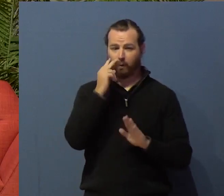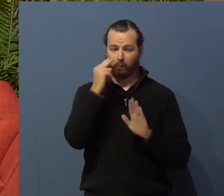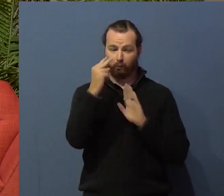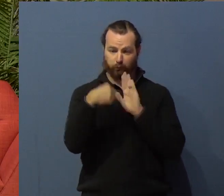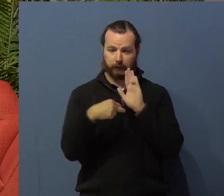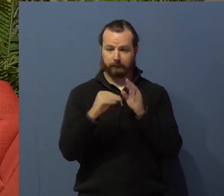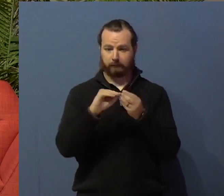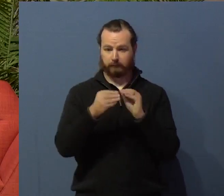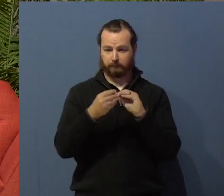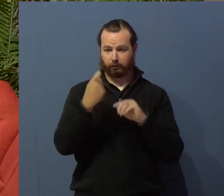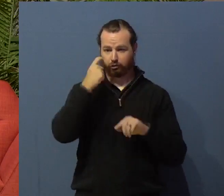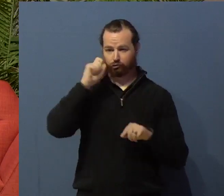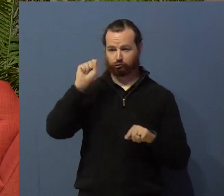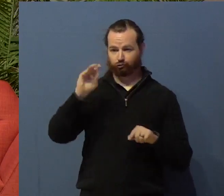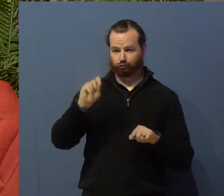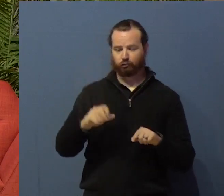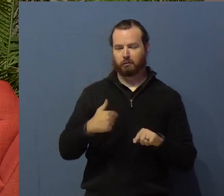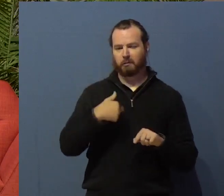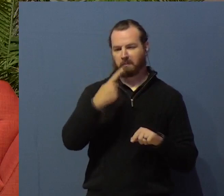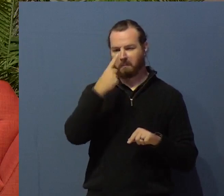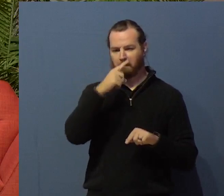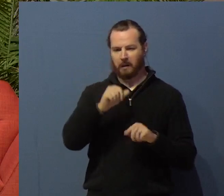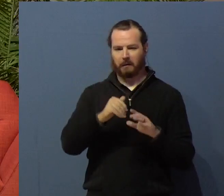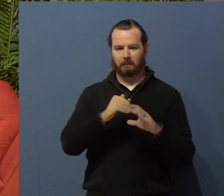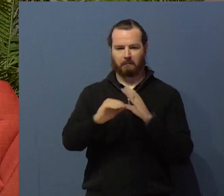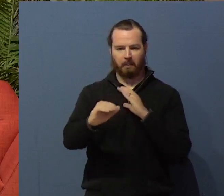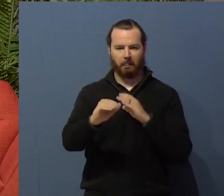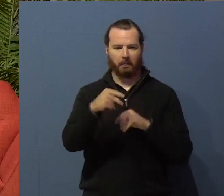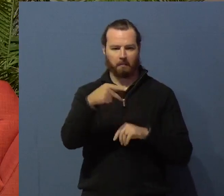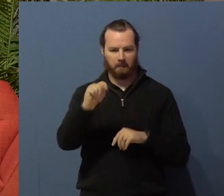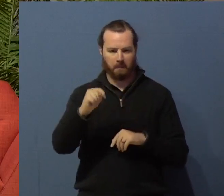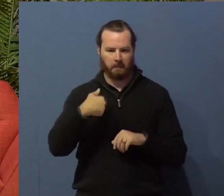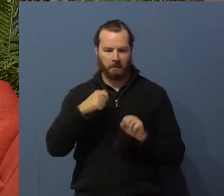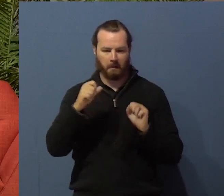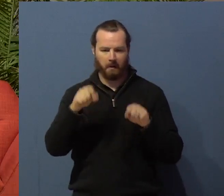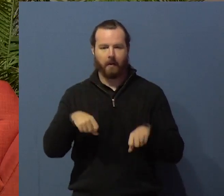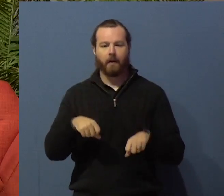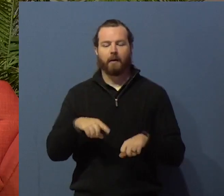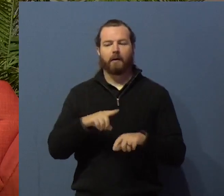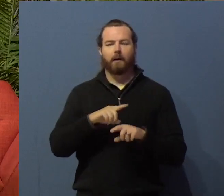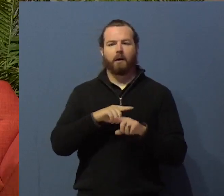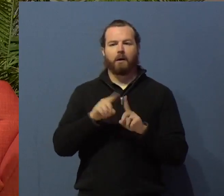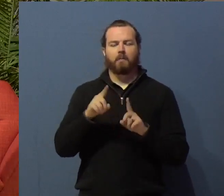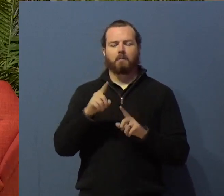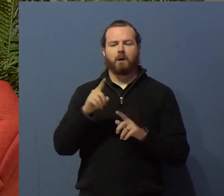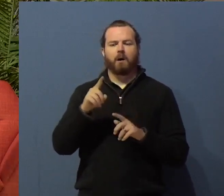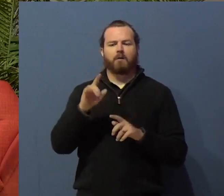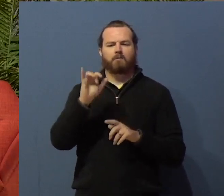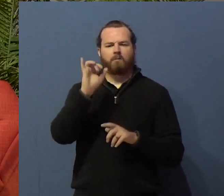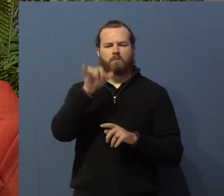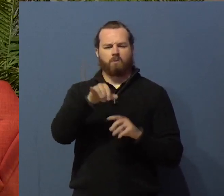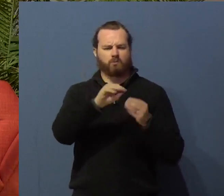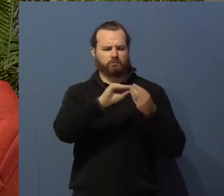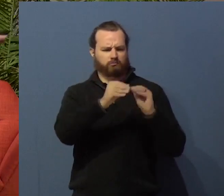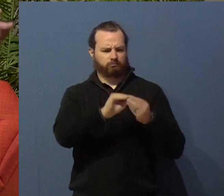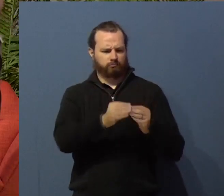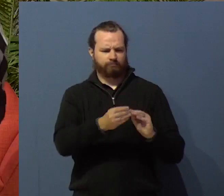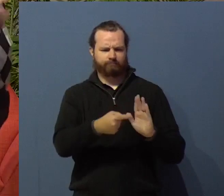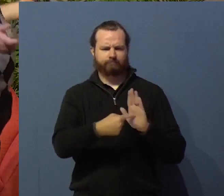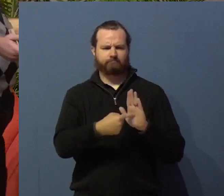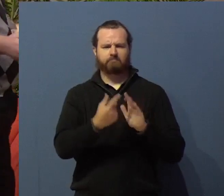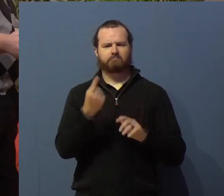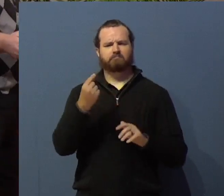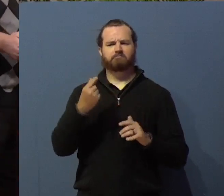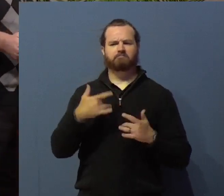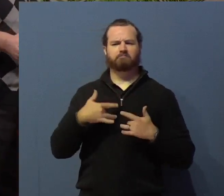a little bit more confident. What are the problems? Well, people don't understand disabilities. We've been talking about